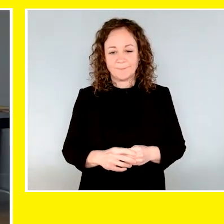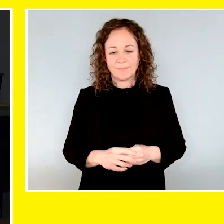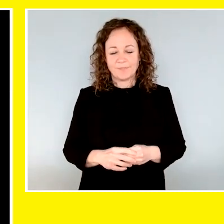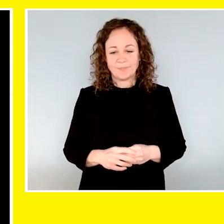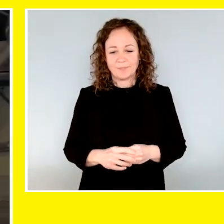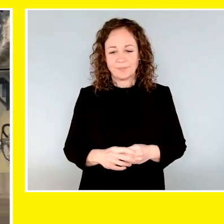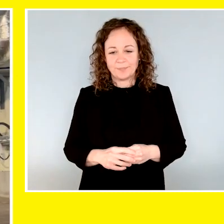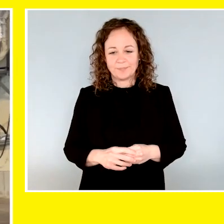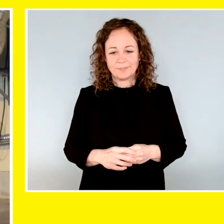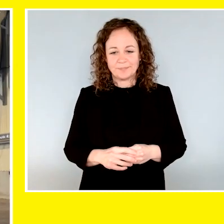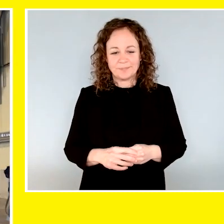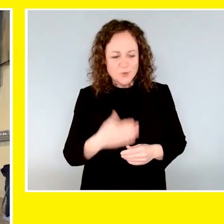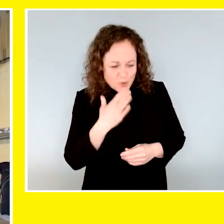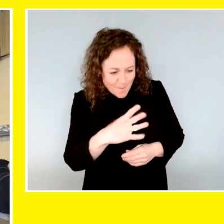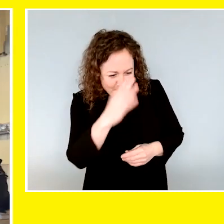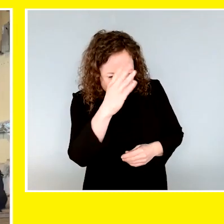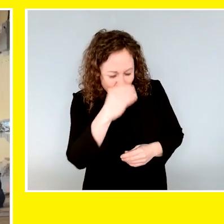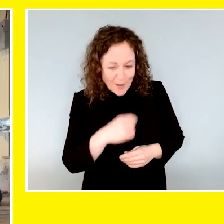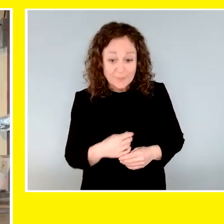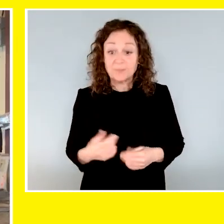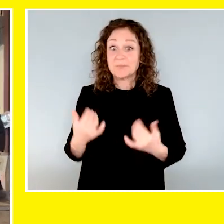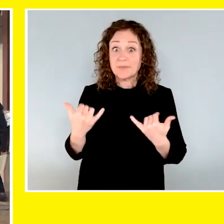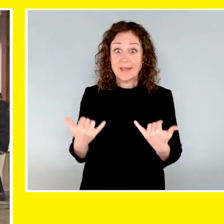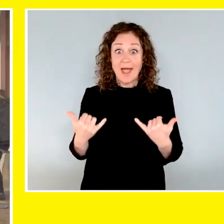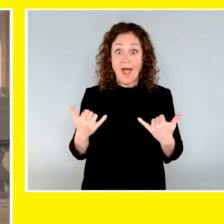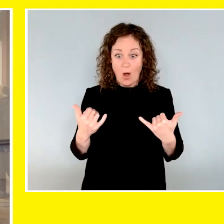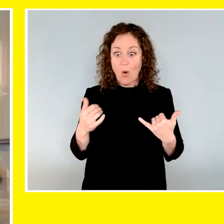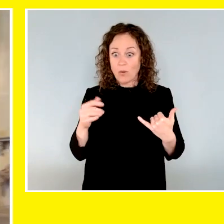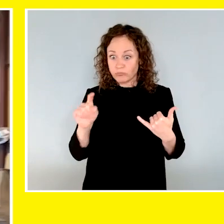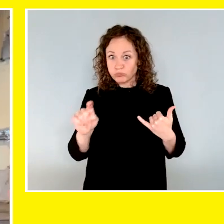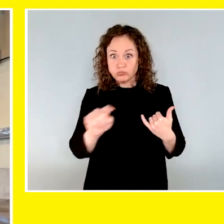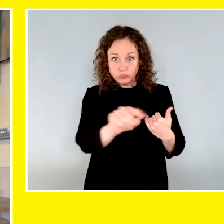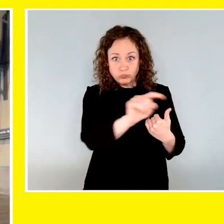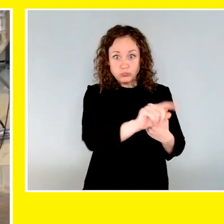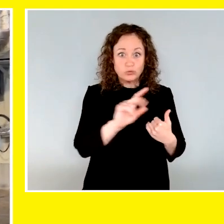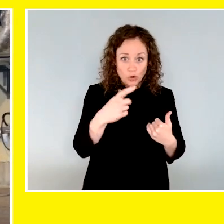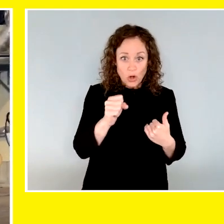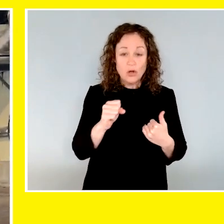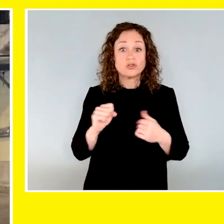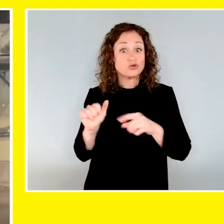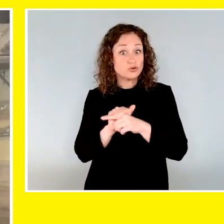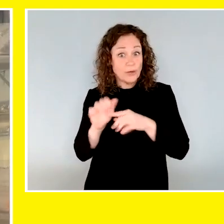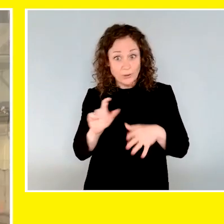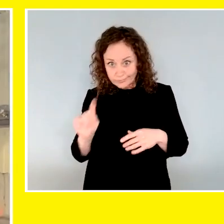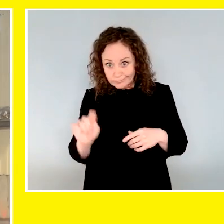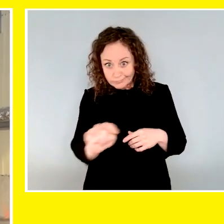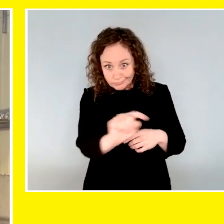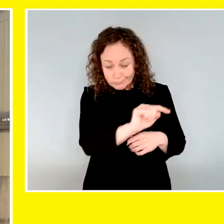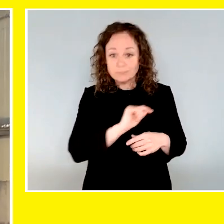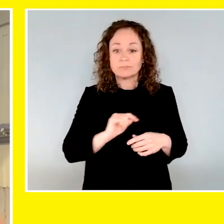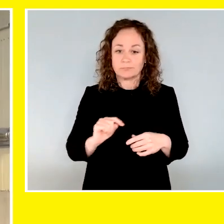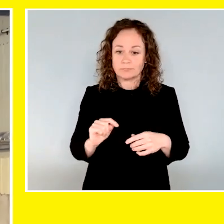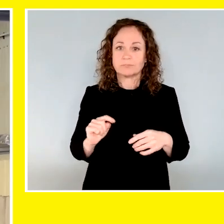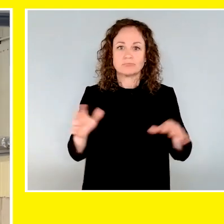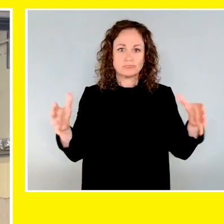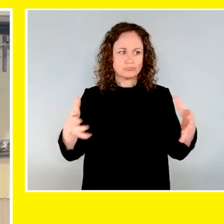A group training session is taking place in an arena with multiple dogs and trainers. These situations allow for consolidation of the